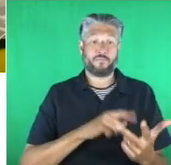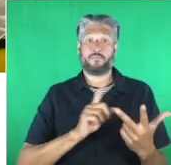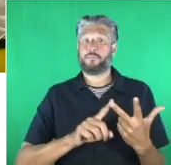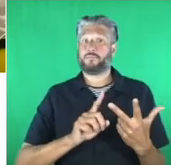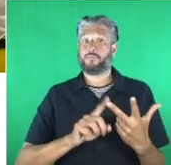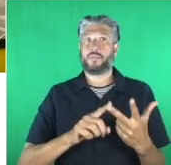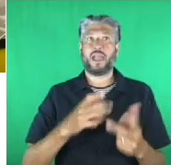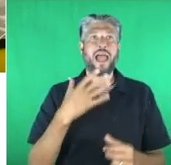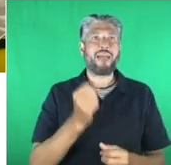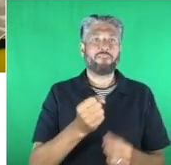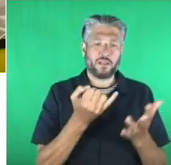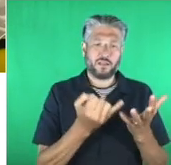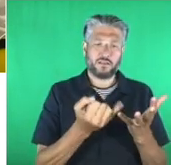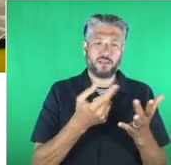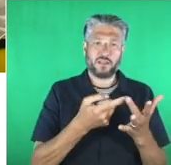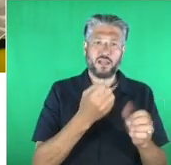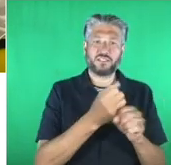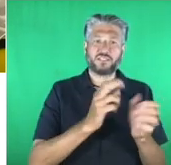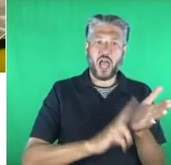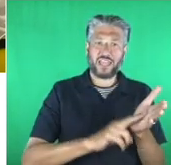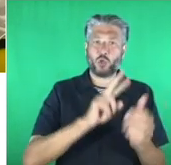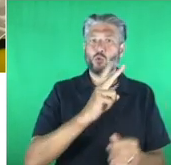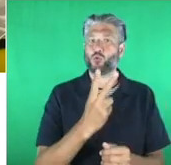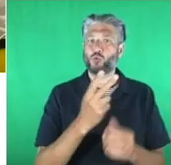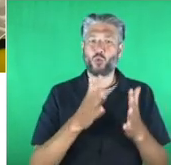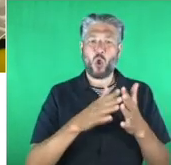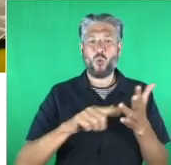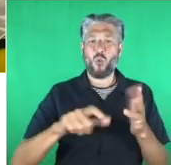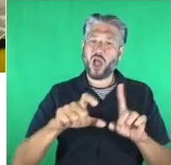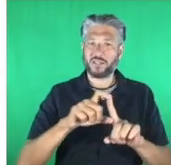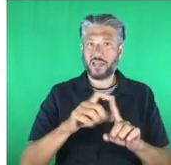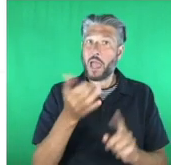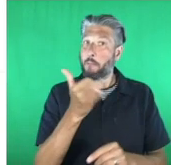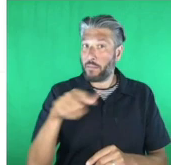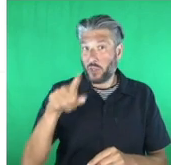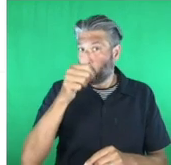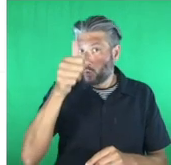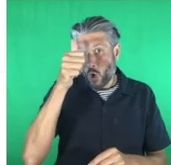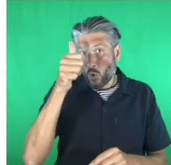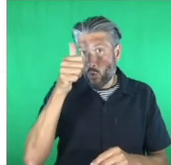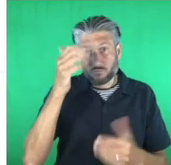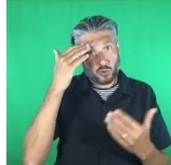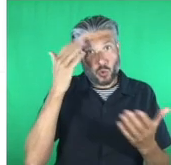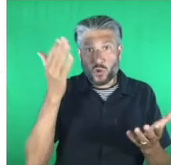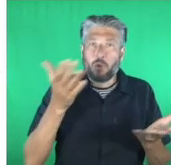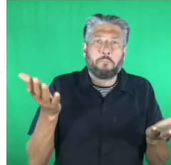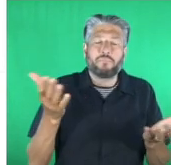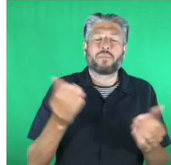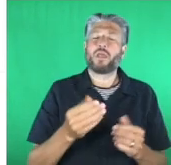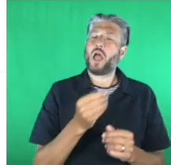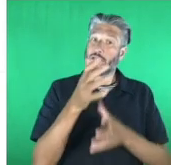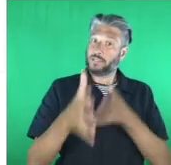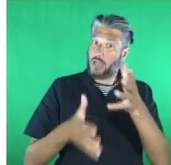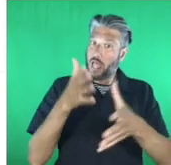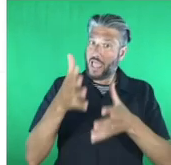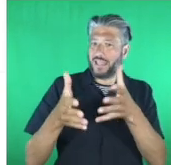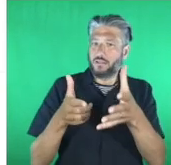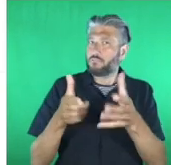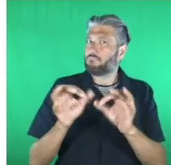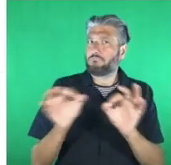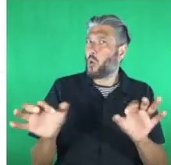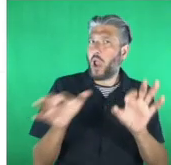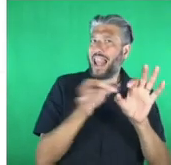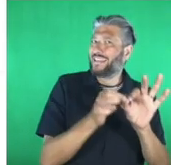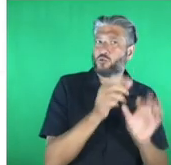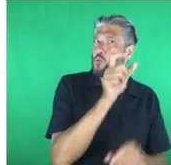you may or may not know that in sign language there is no link between signs or how words are phonetically represented the sign to